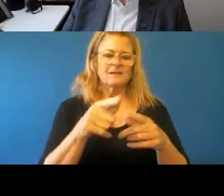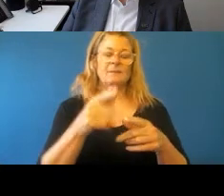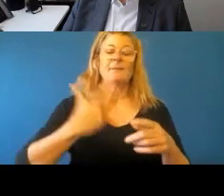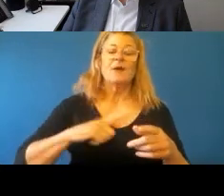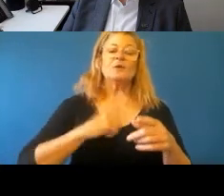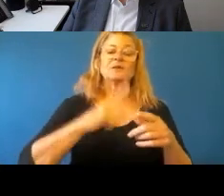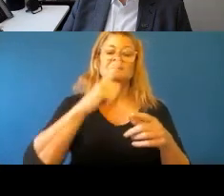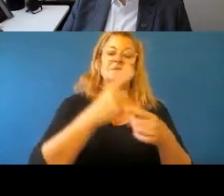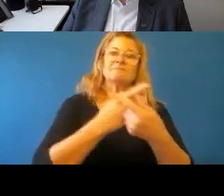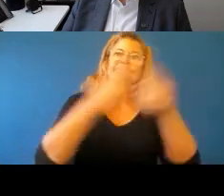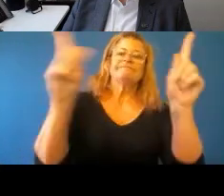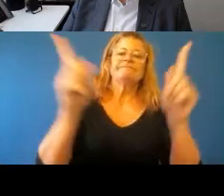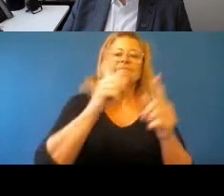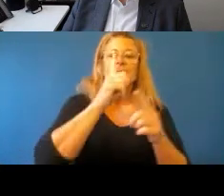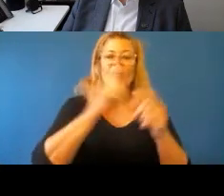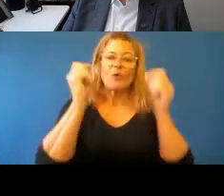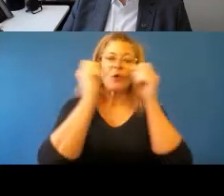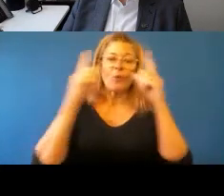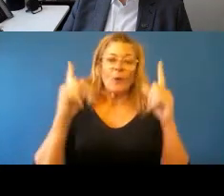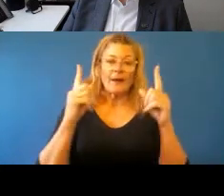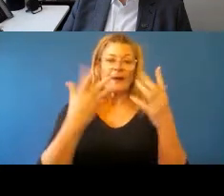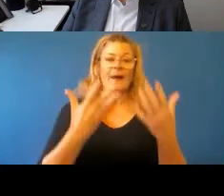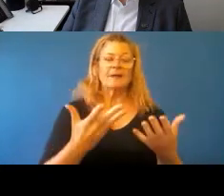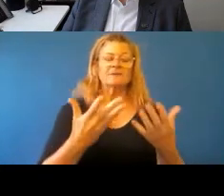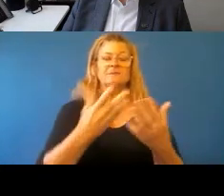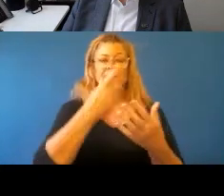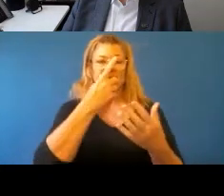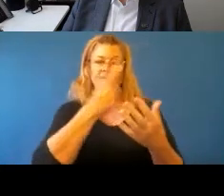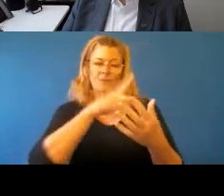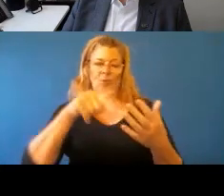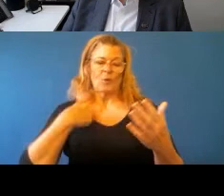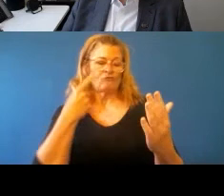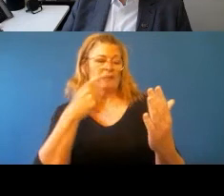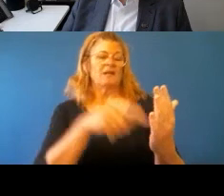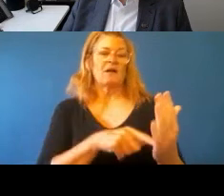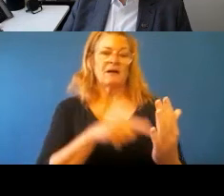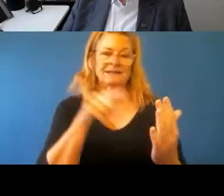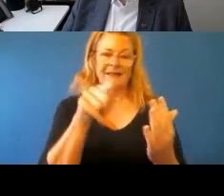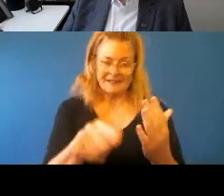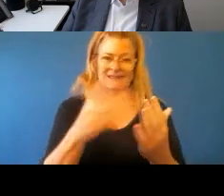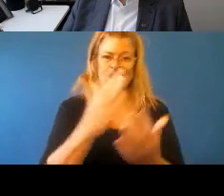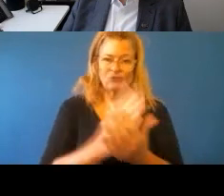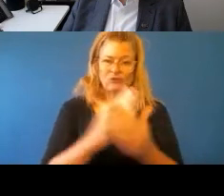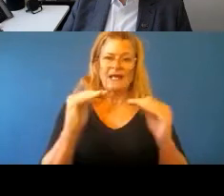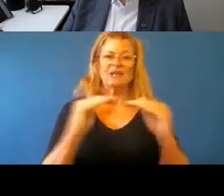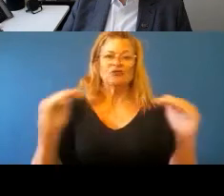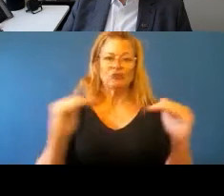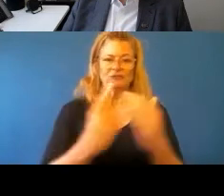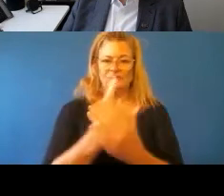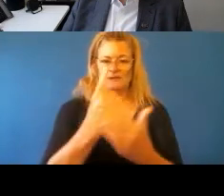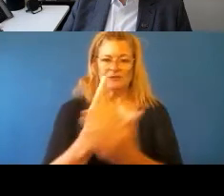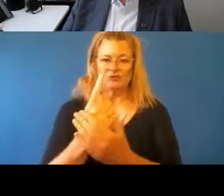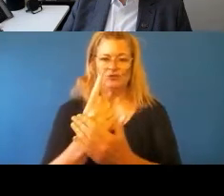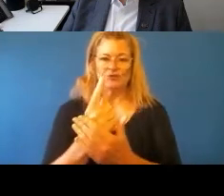as there is this recognition that this is at its heart a justice issue and that, quite